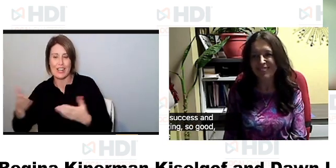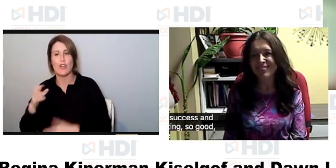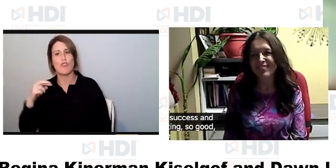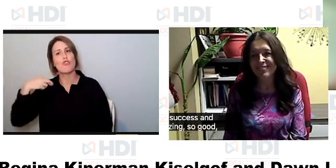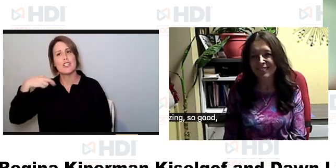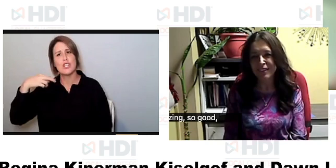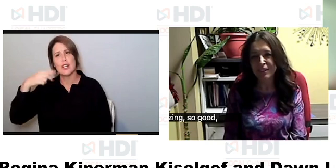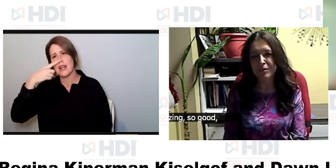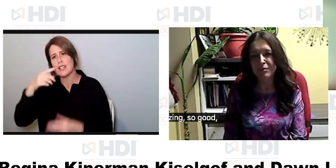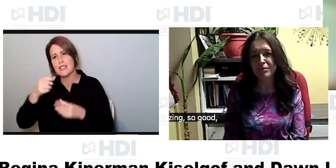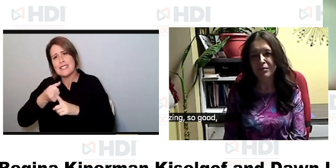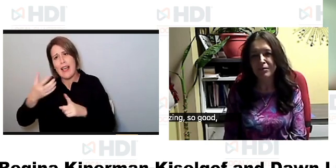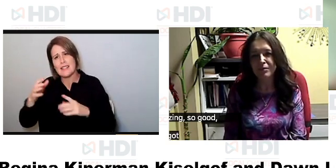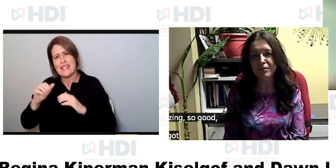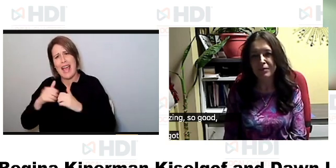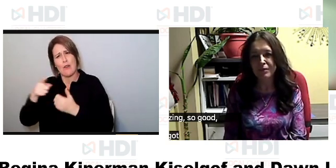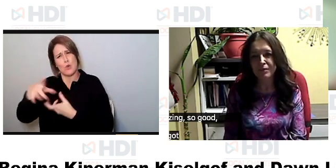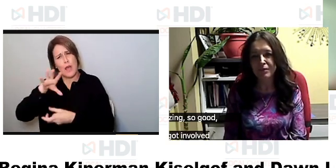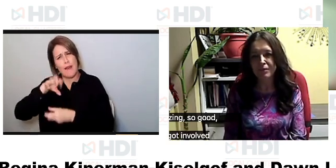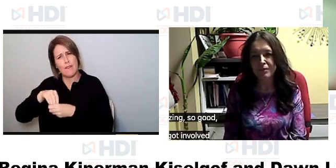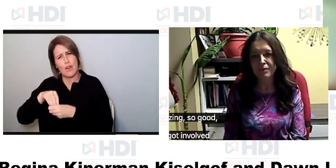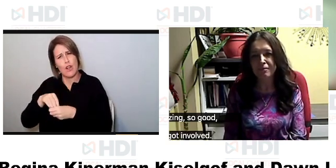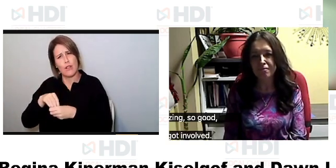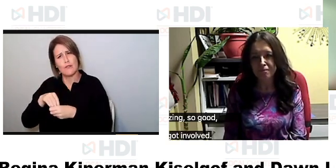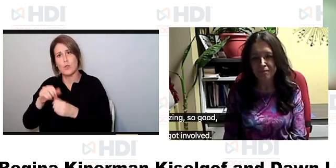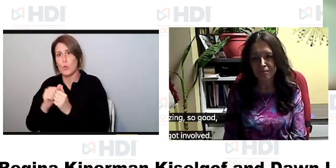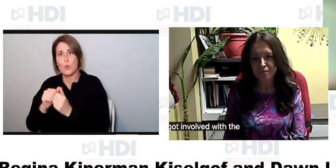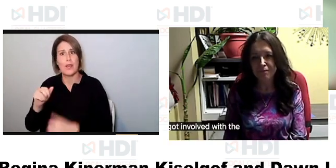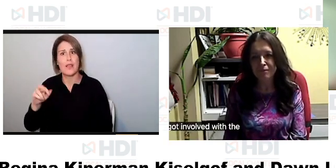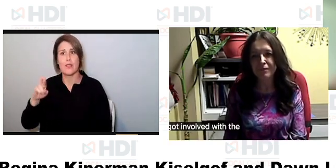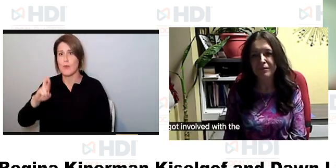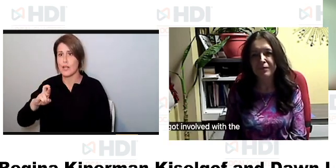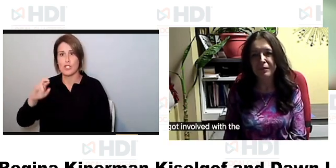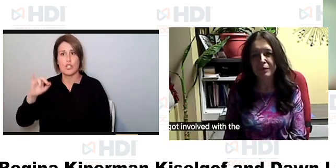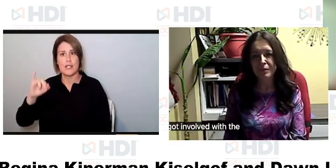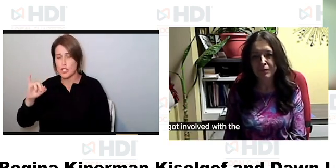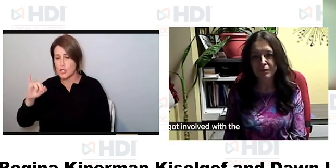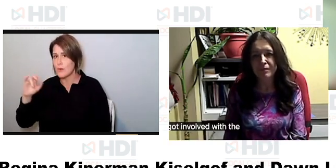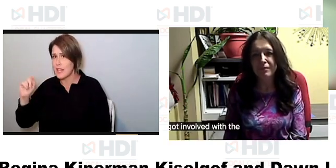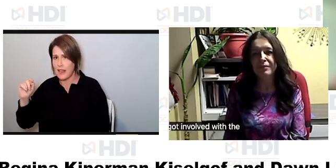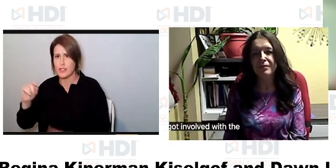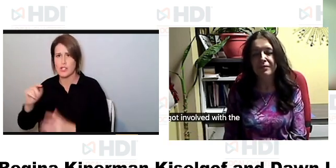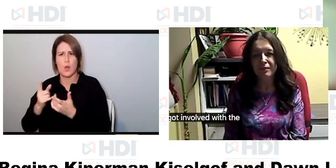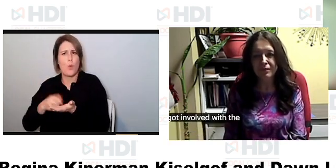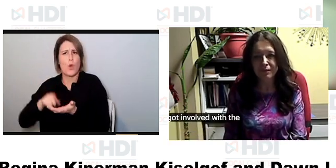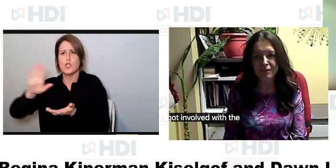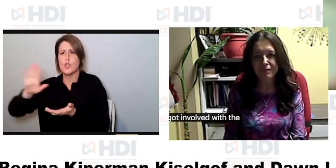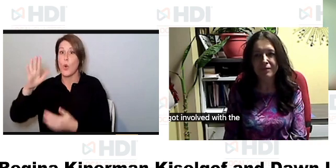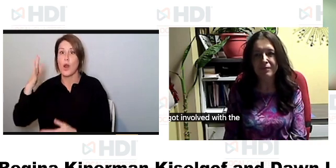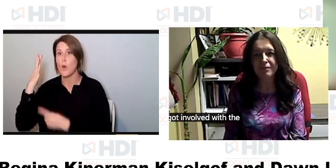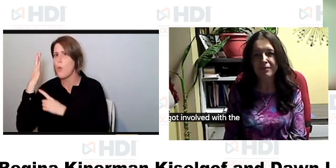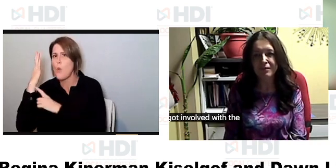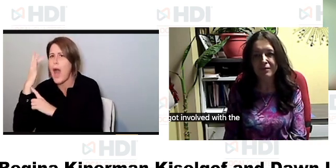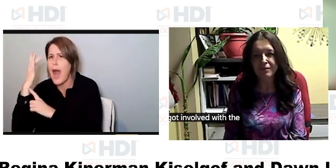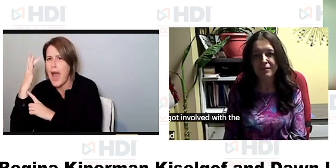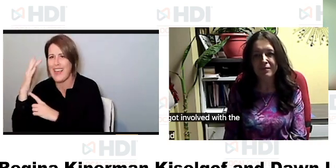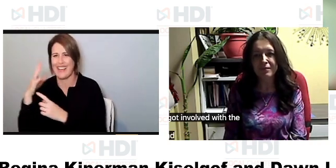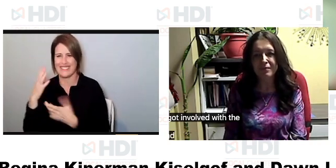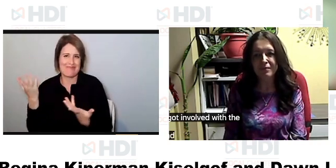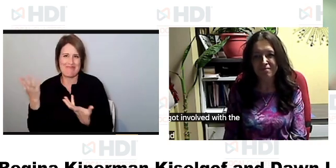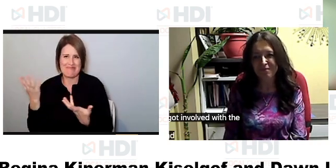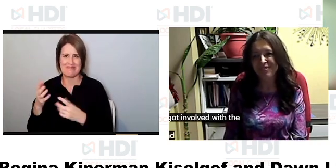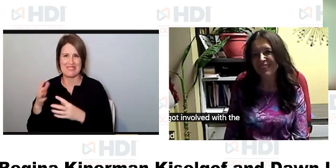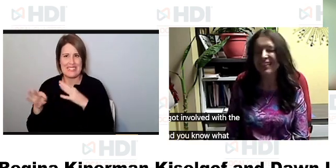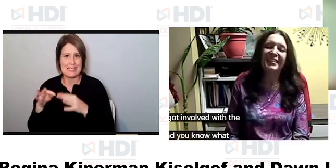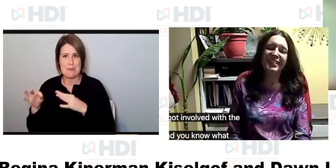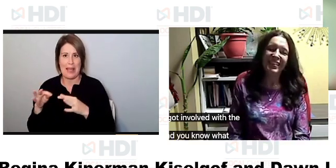tell us how you got involved um with the rochester institute you know what's your why and uh you know